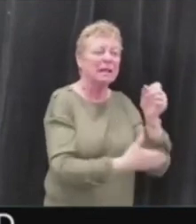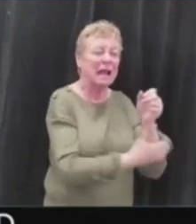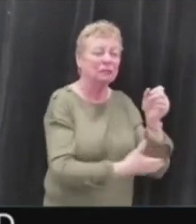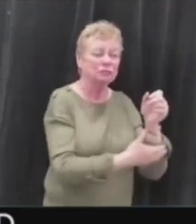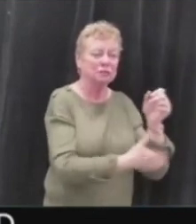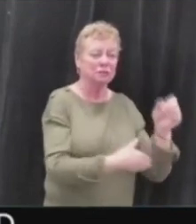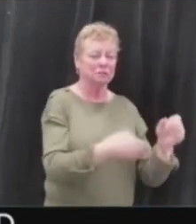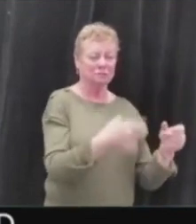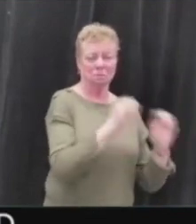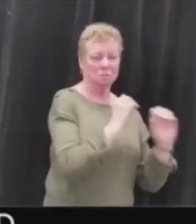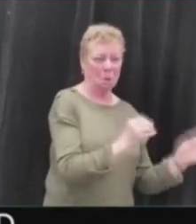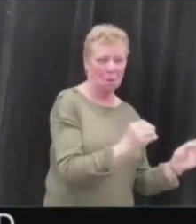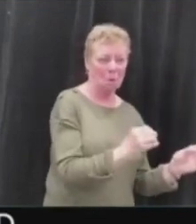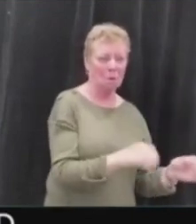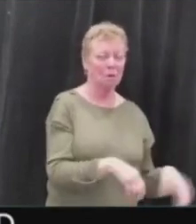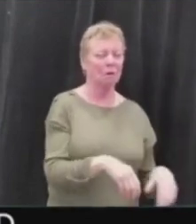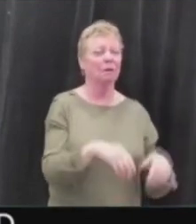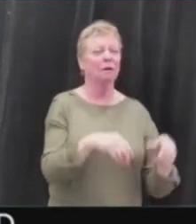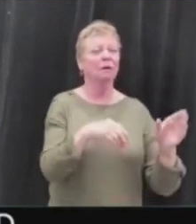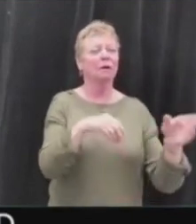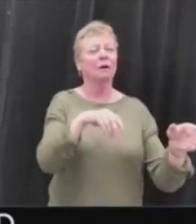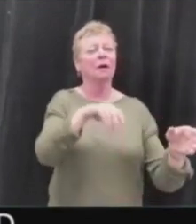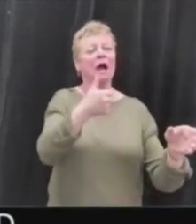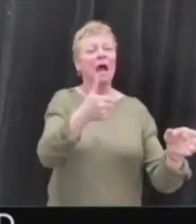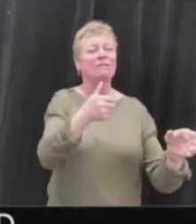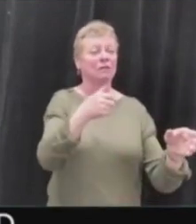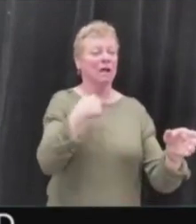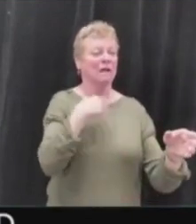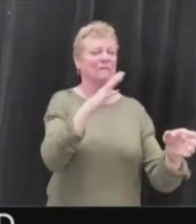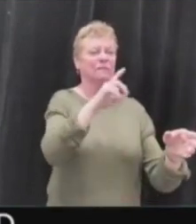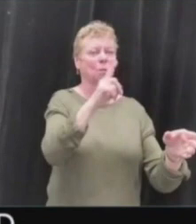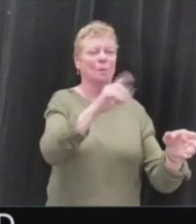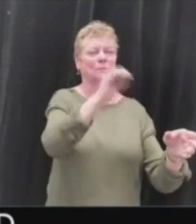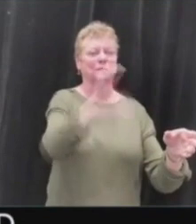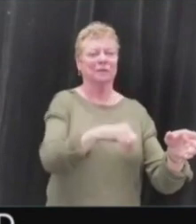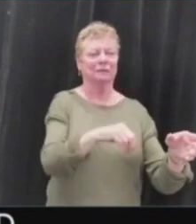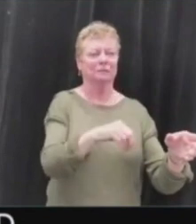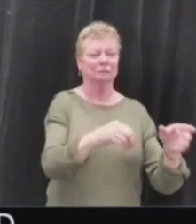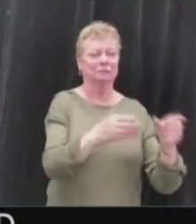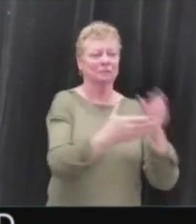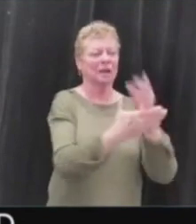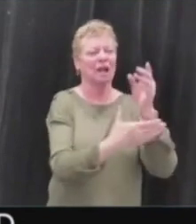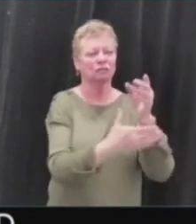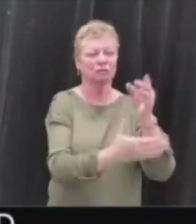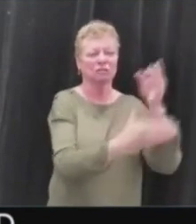zero murders. Two percent of counties have 51 percent, and that was from April 2017.